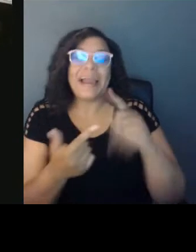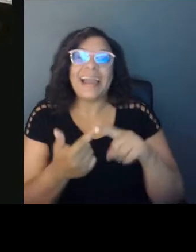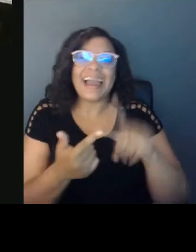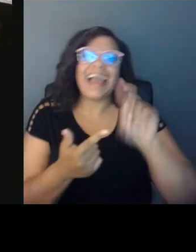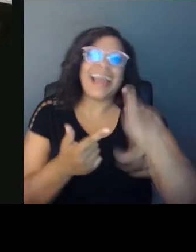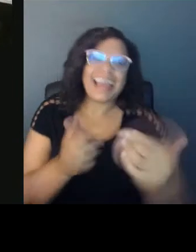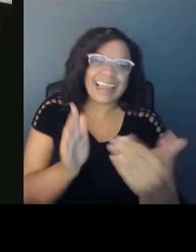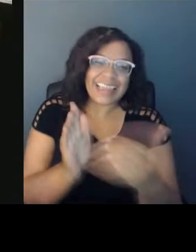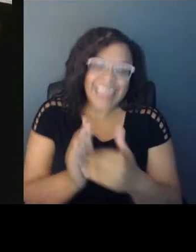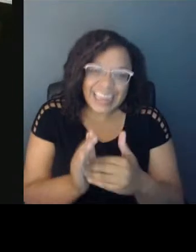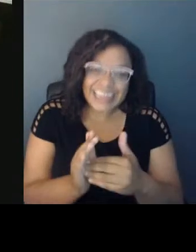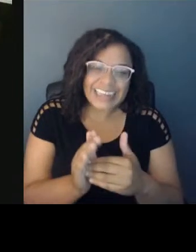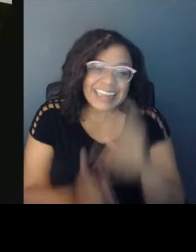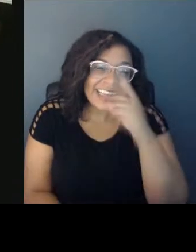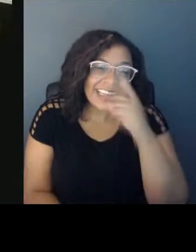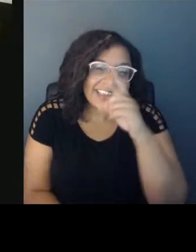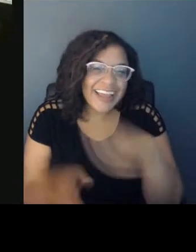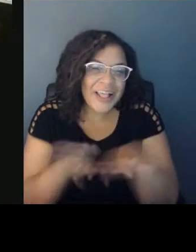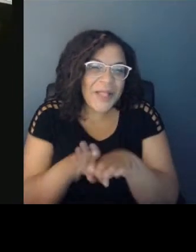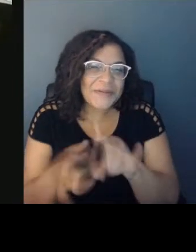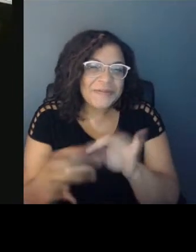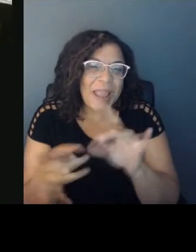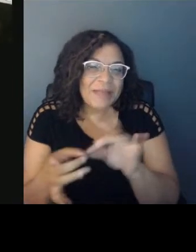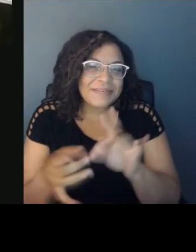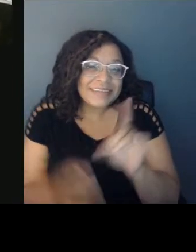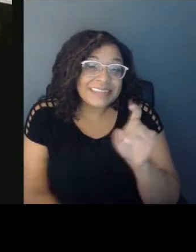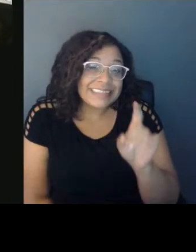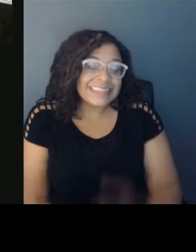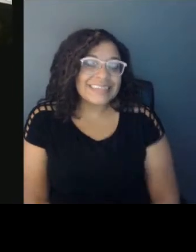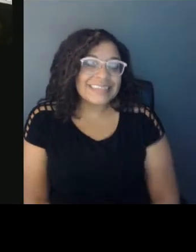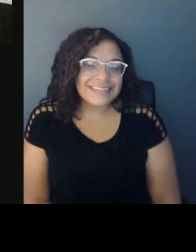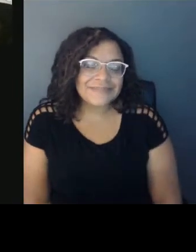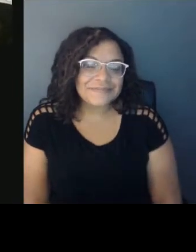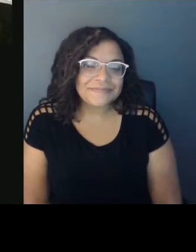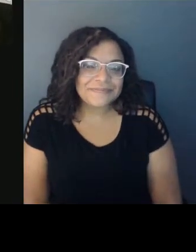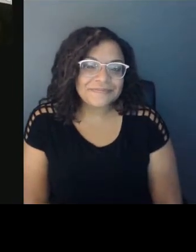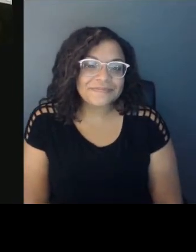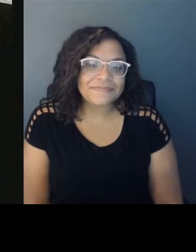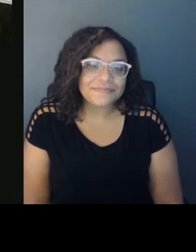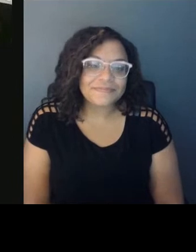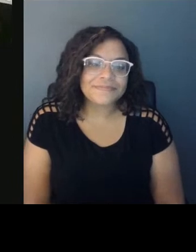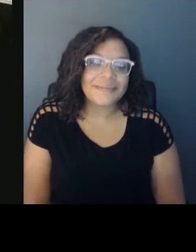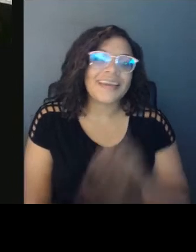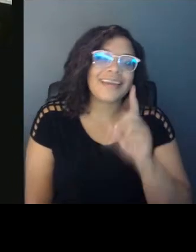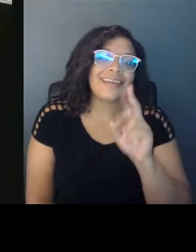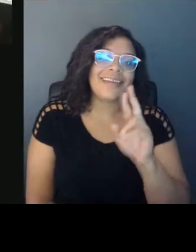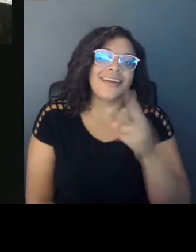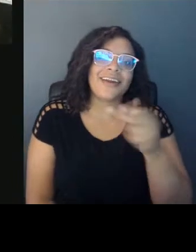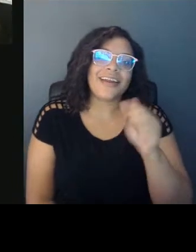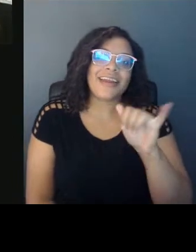a closing thought from you. Yes, what she said.